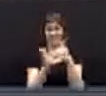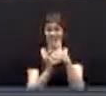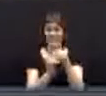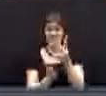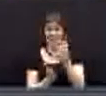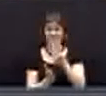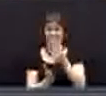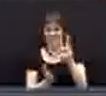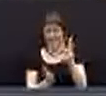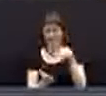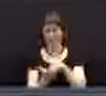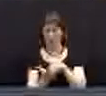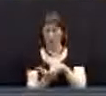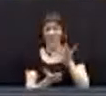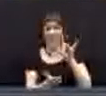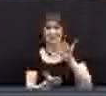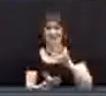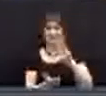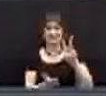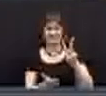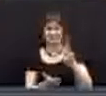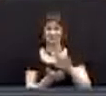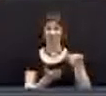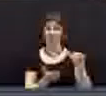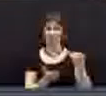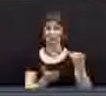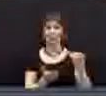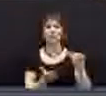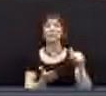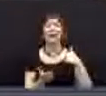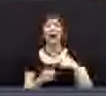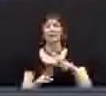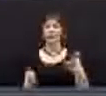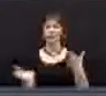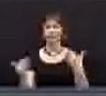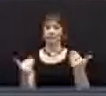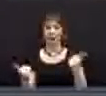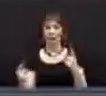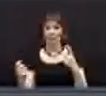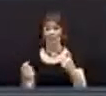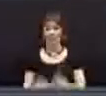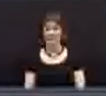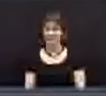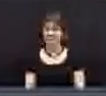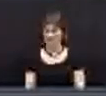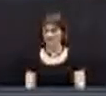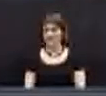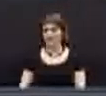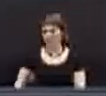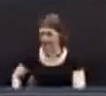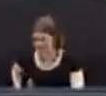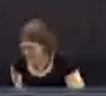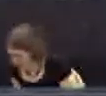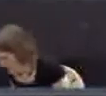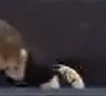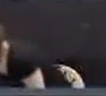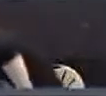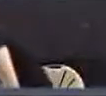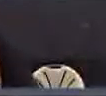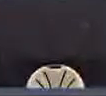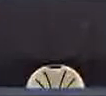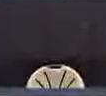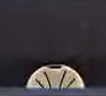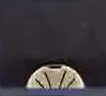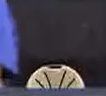-666-866. We're available to answer any questions you may have. Is there further